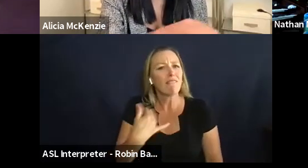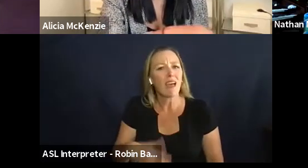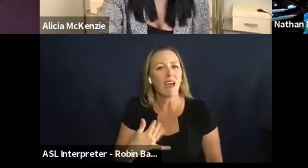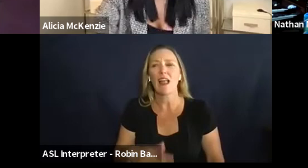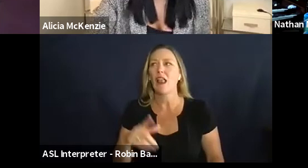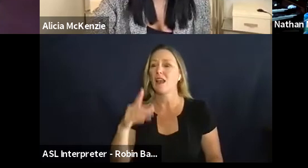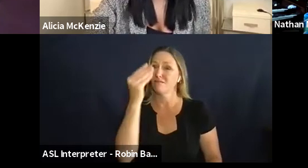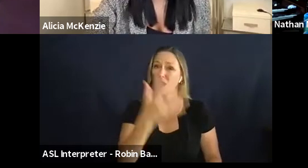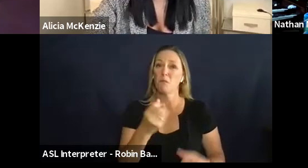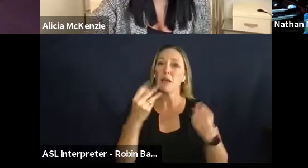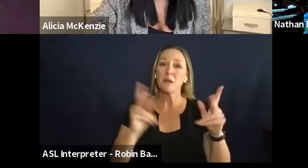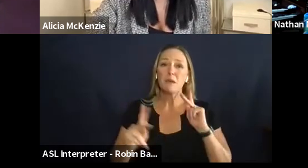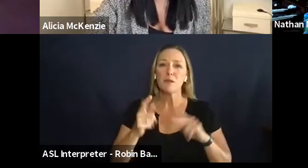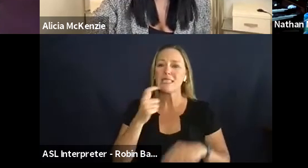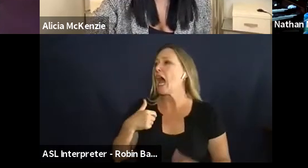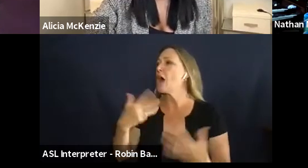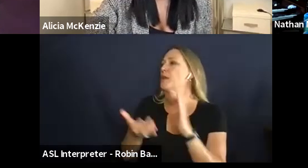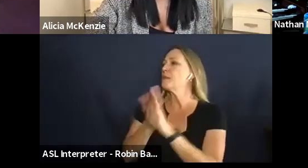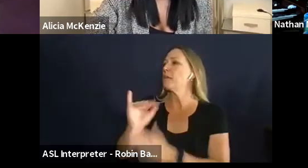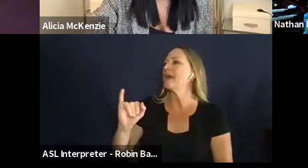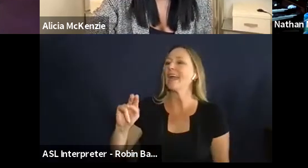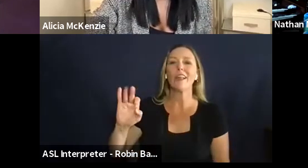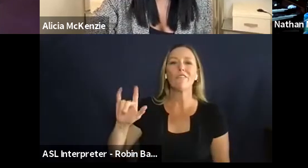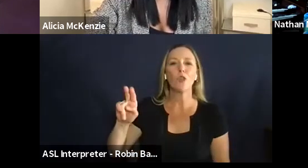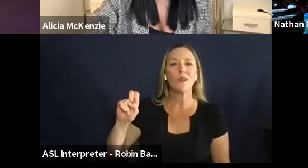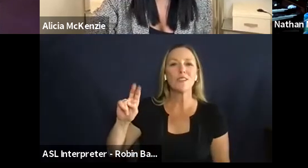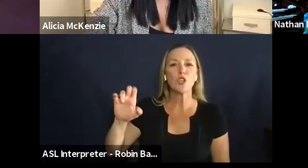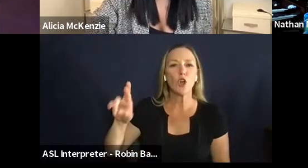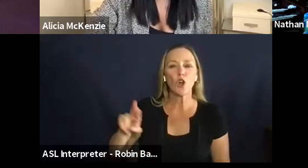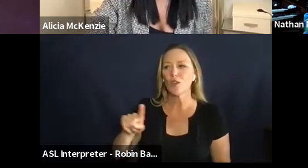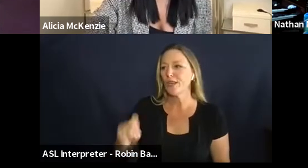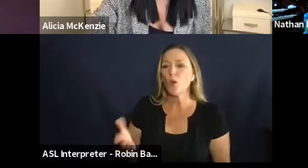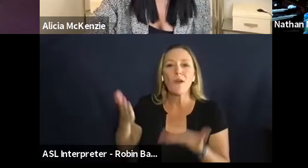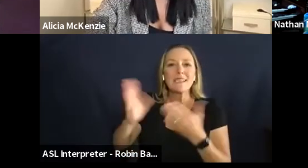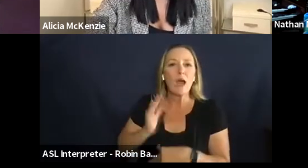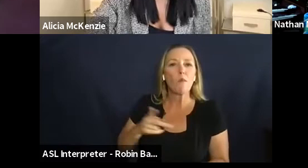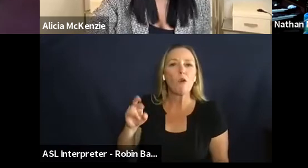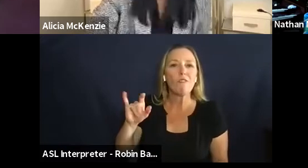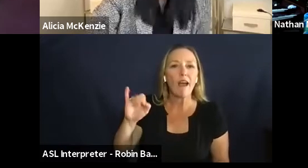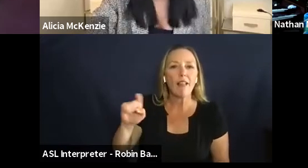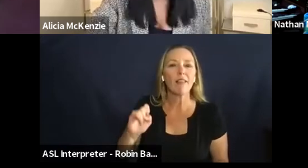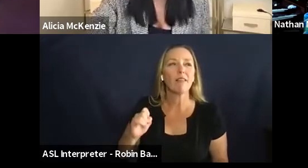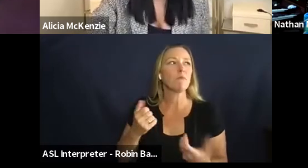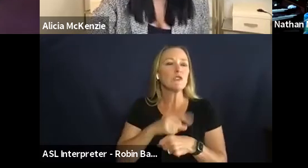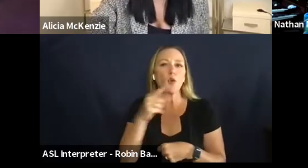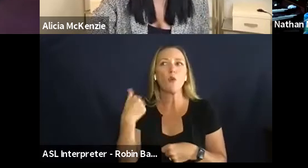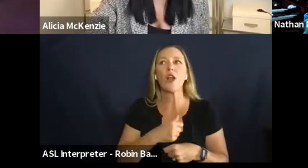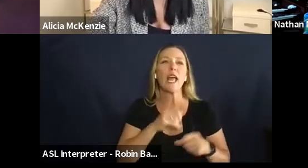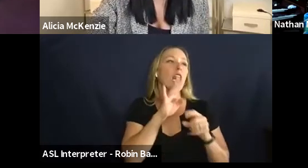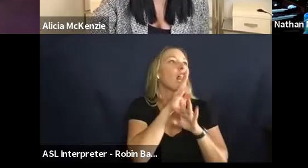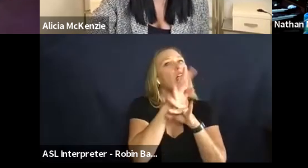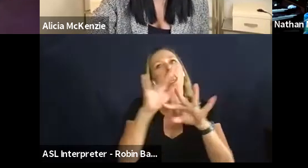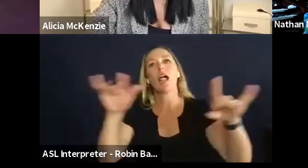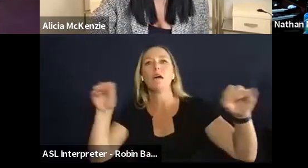want we you need to make us an influencer you need to you know raise our profile and get us out there more and speaking and impressed and all that and we